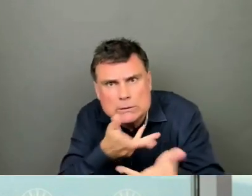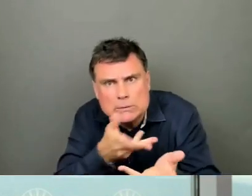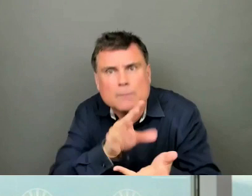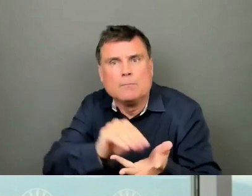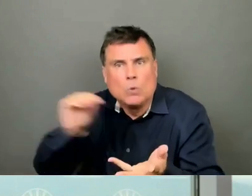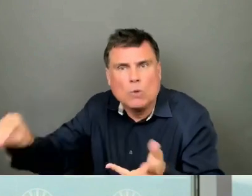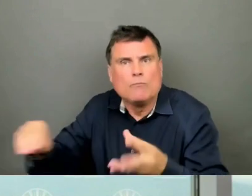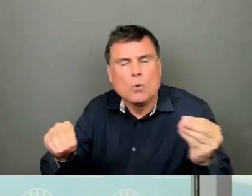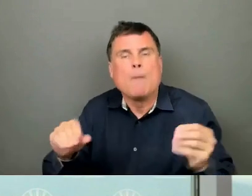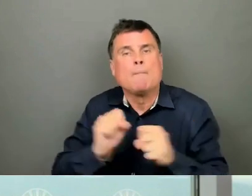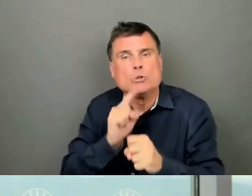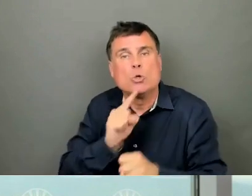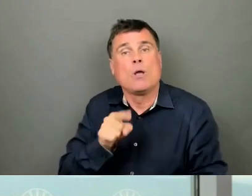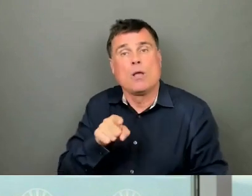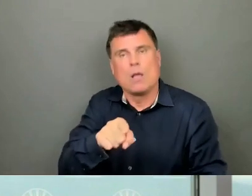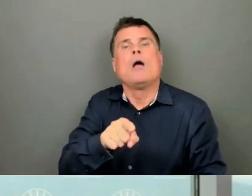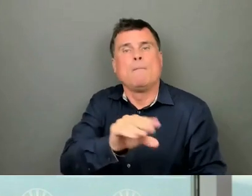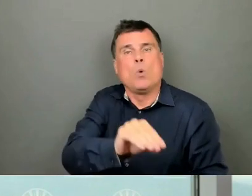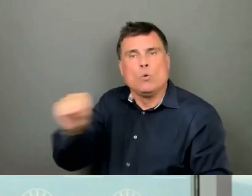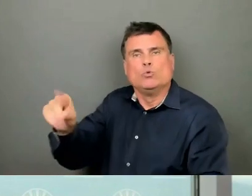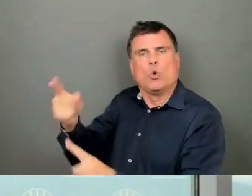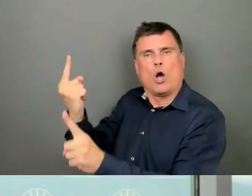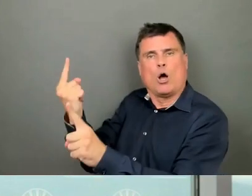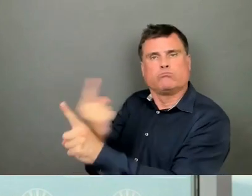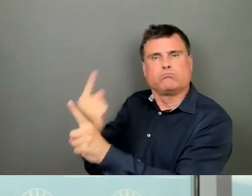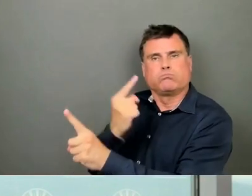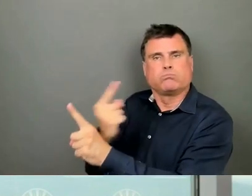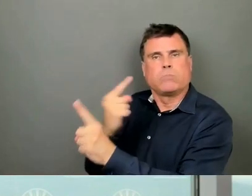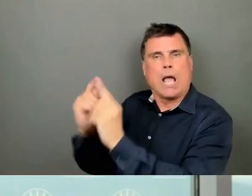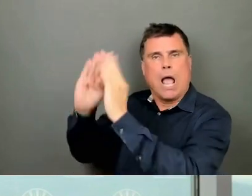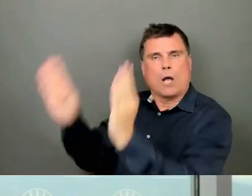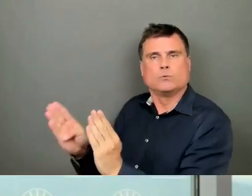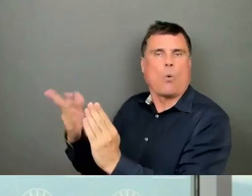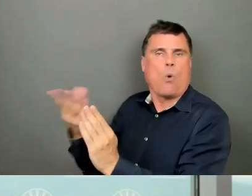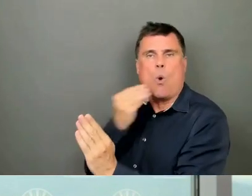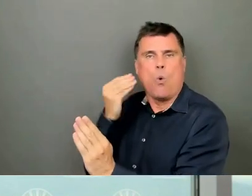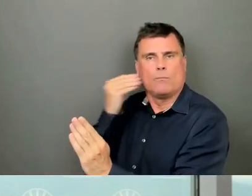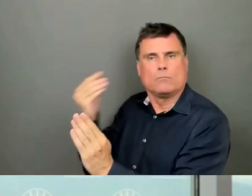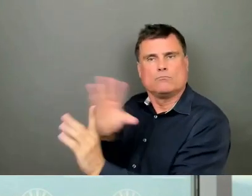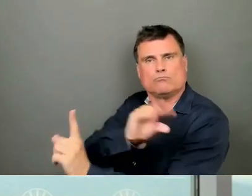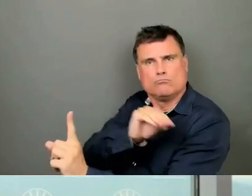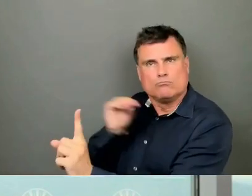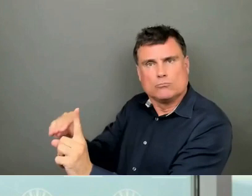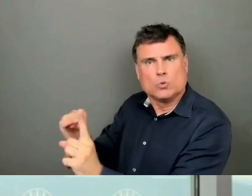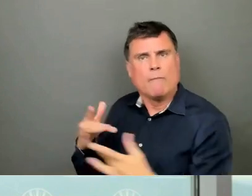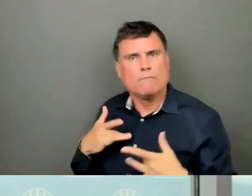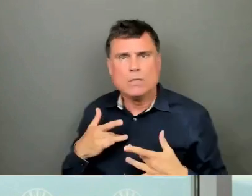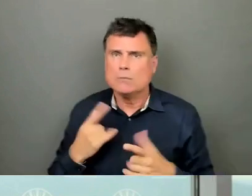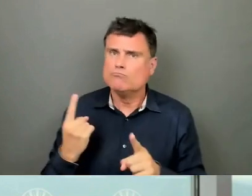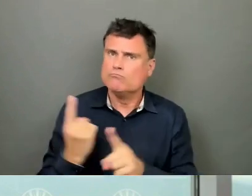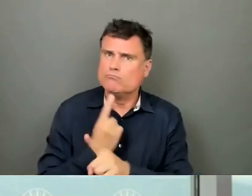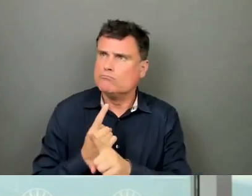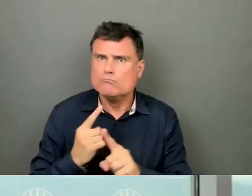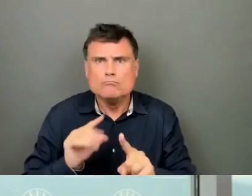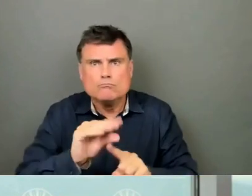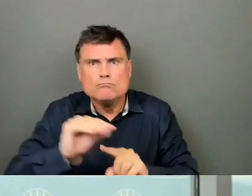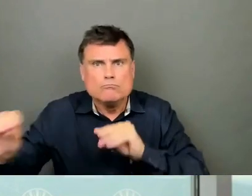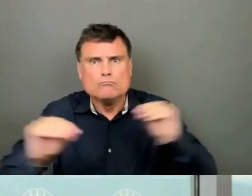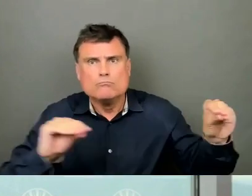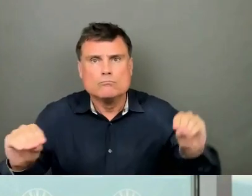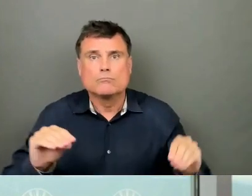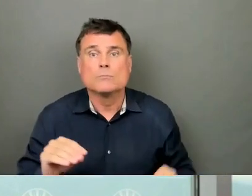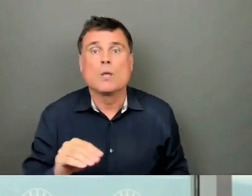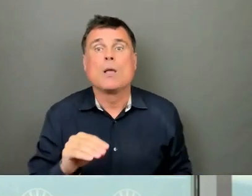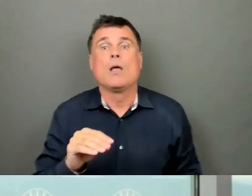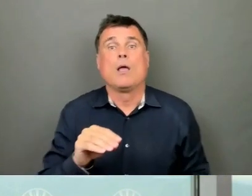people to move into. And there is. Based on everything that I've been told by BC Housing. Sufficient housing to get everybody who's currently camping at Crab